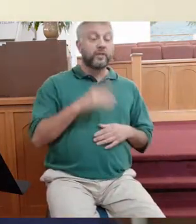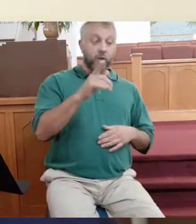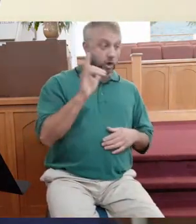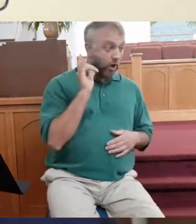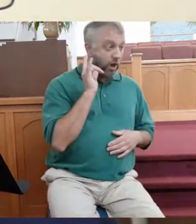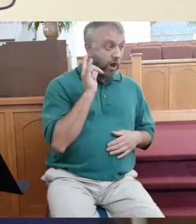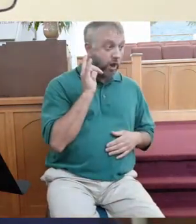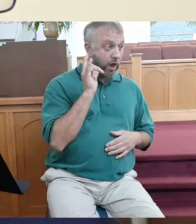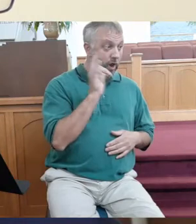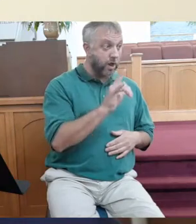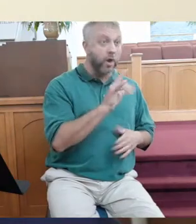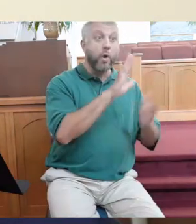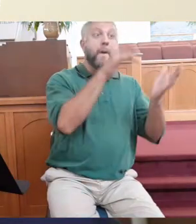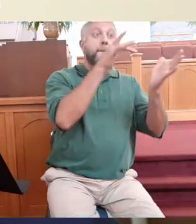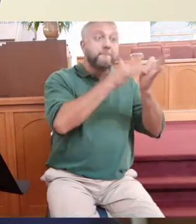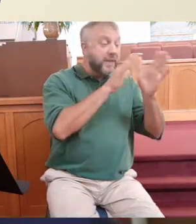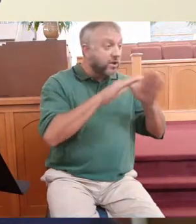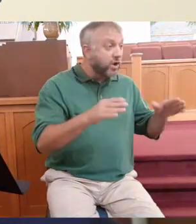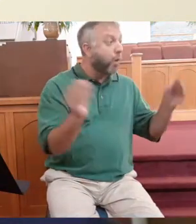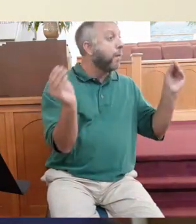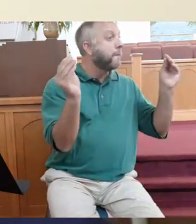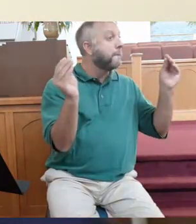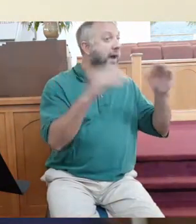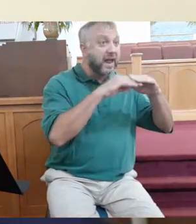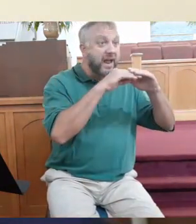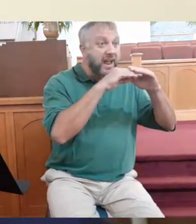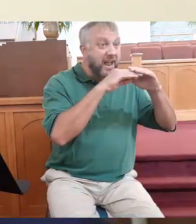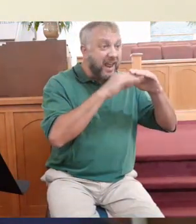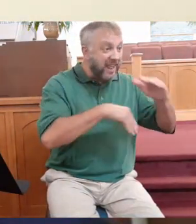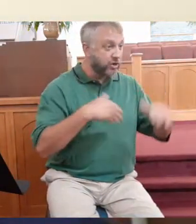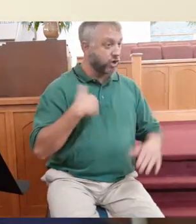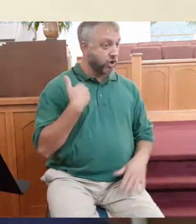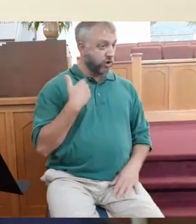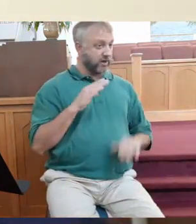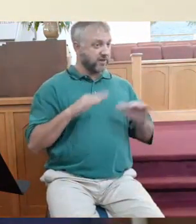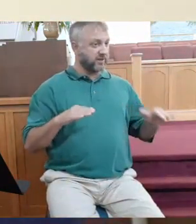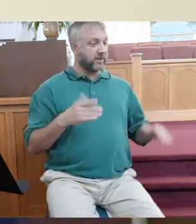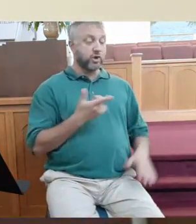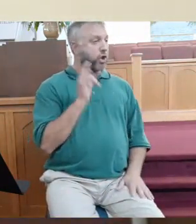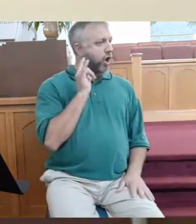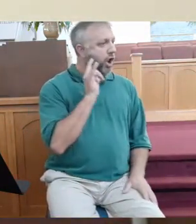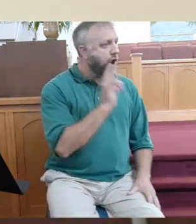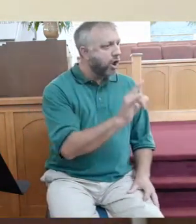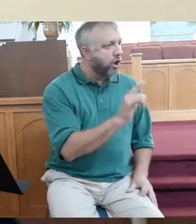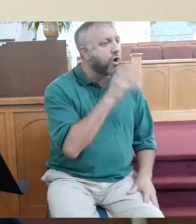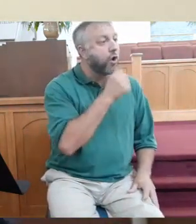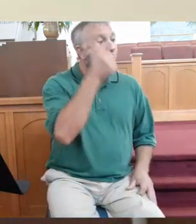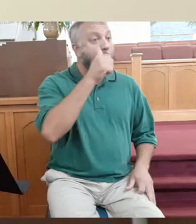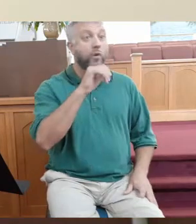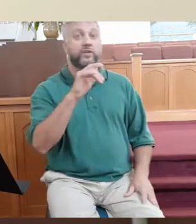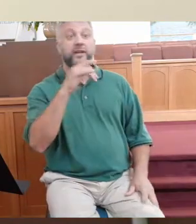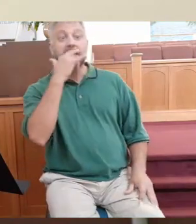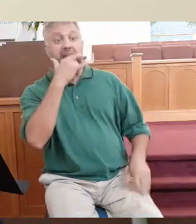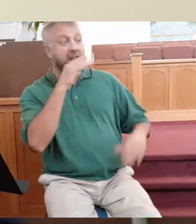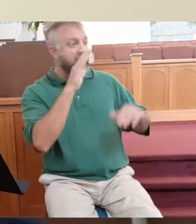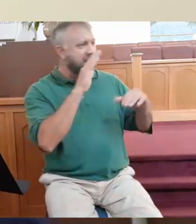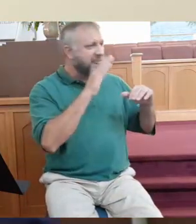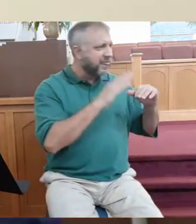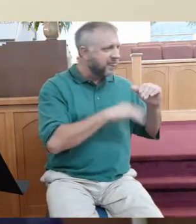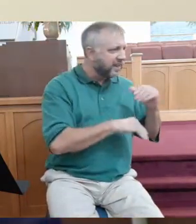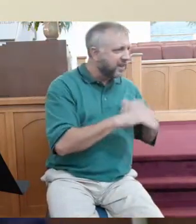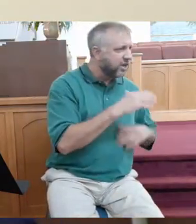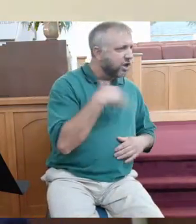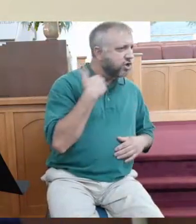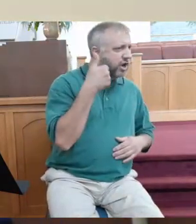Do you love your middle child less than your youngest child? Do you love your oldest child more than your youngest?